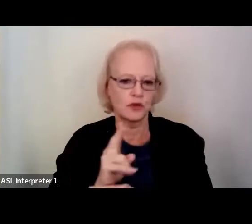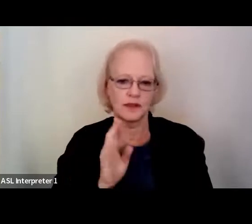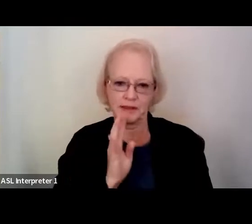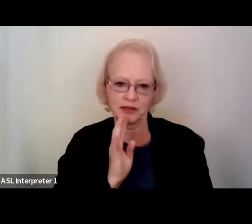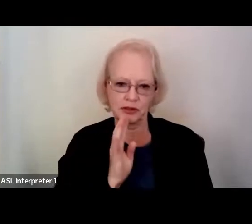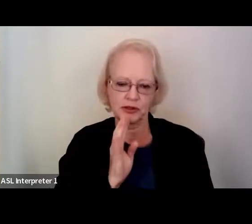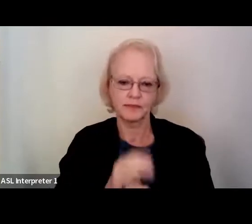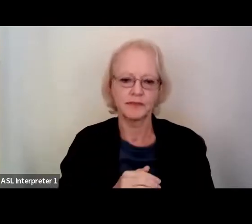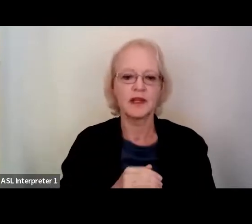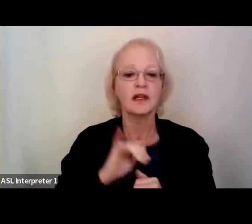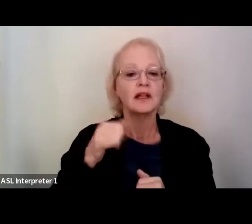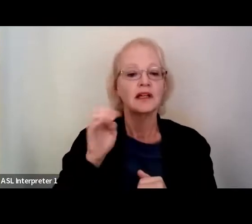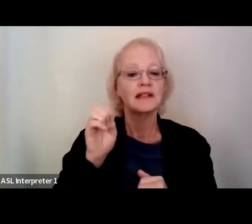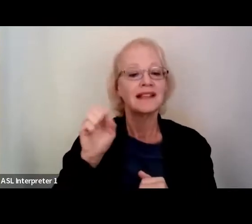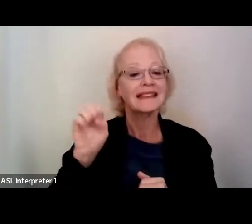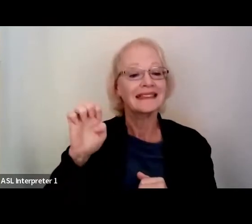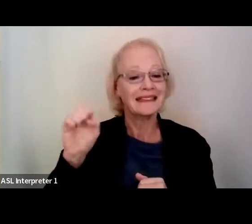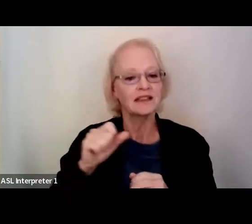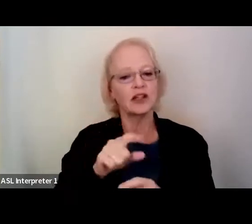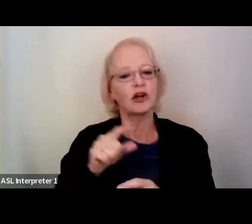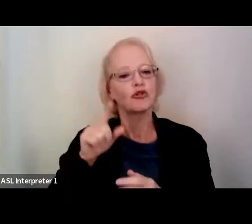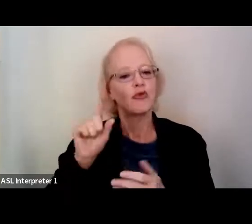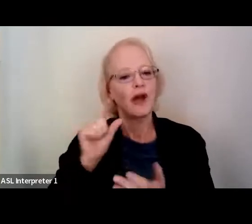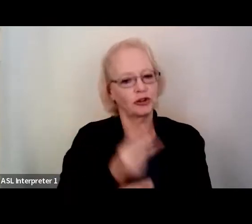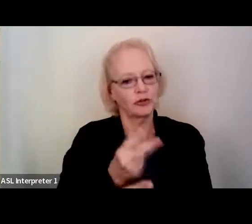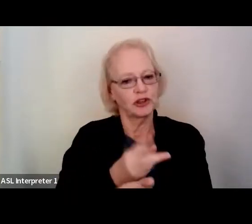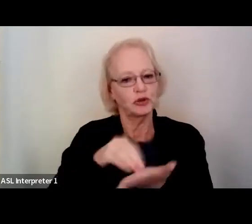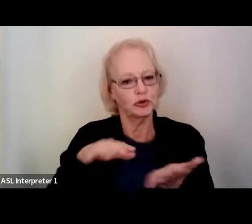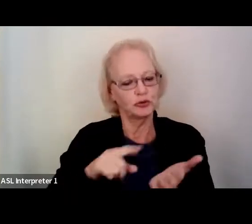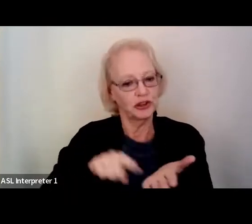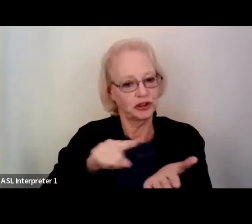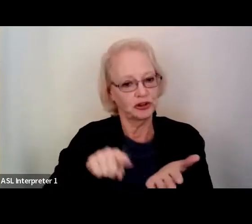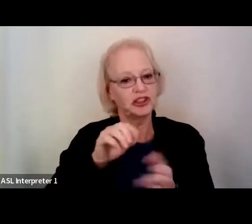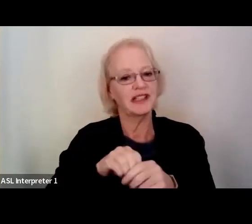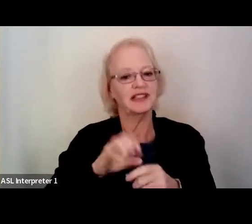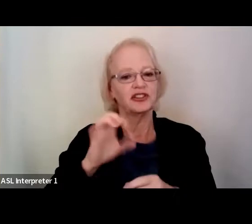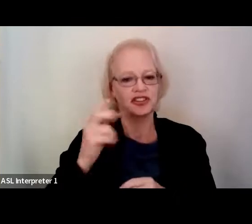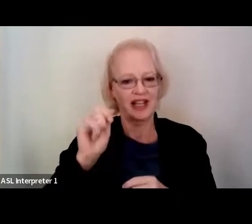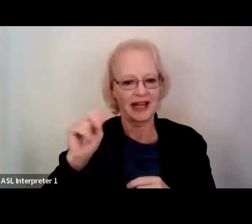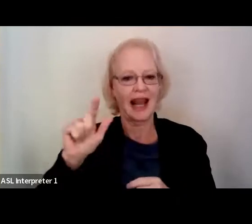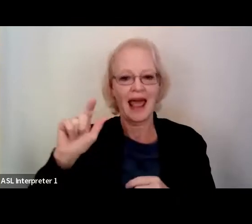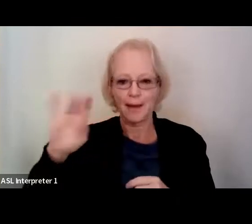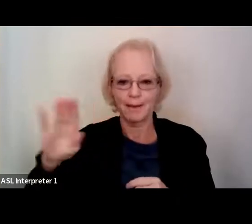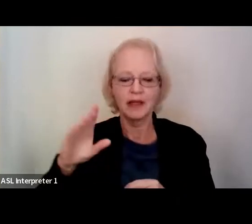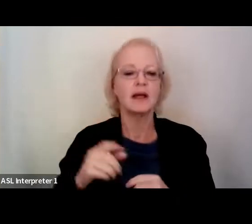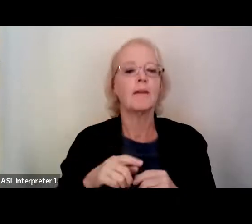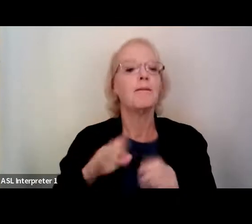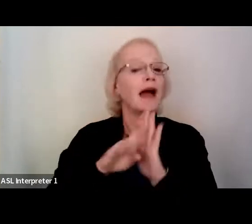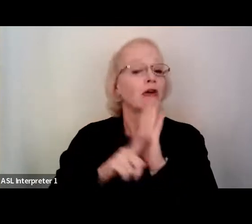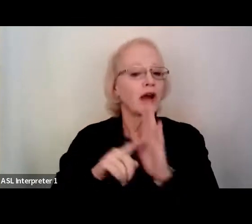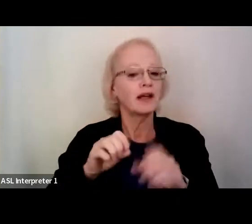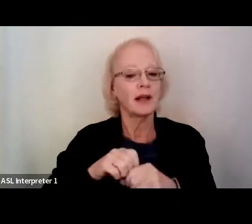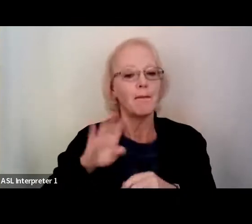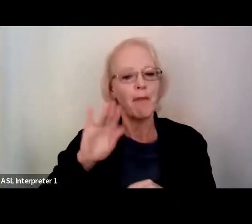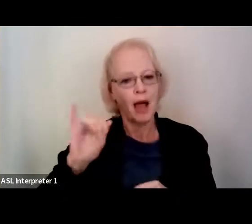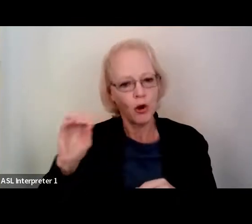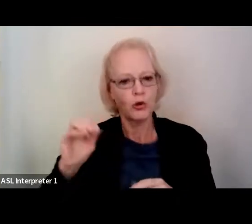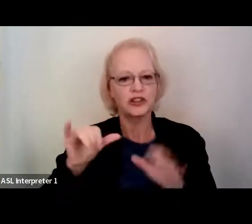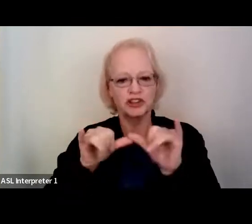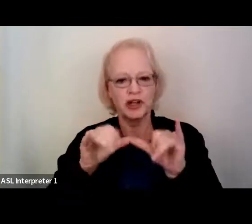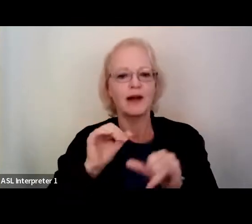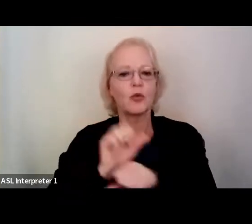Jesse is a graduate student researcher in the Chang Lab. Her educational background is in bioengineering and she works on speech